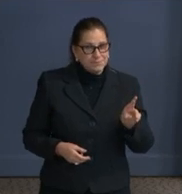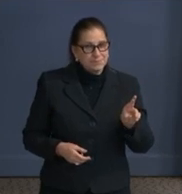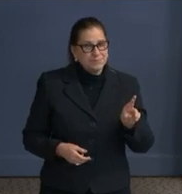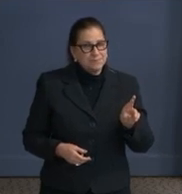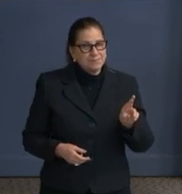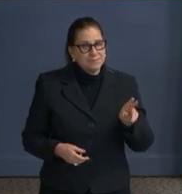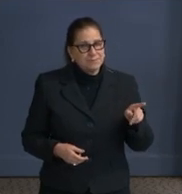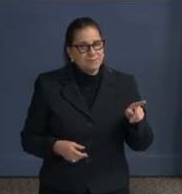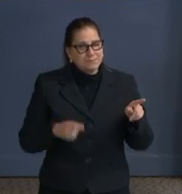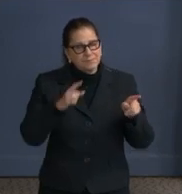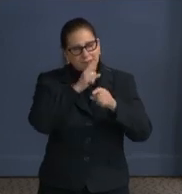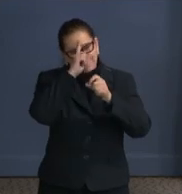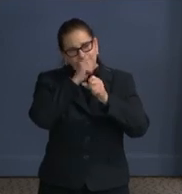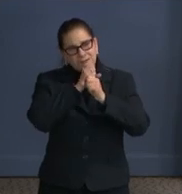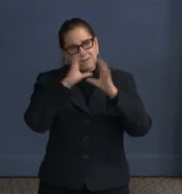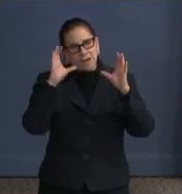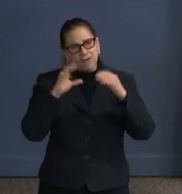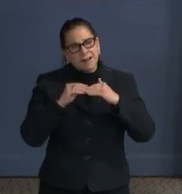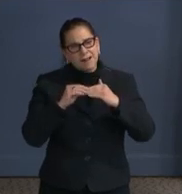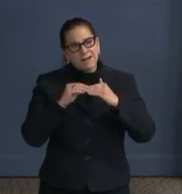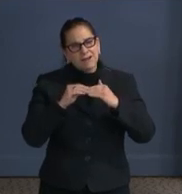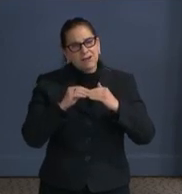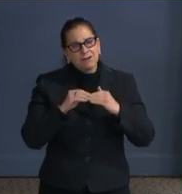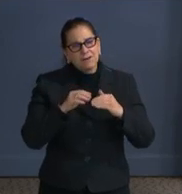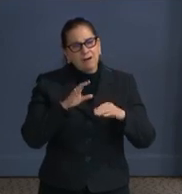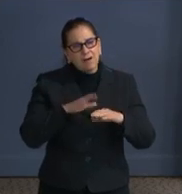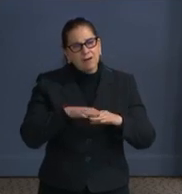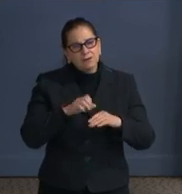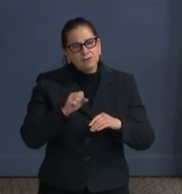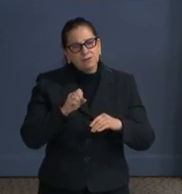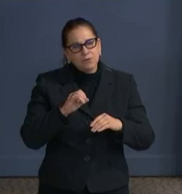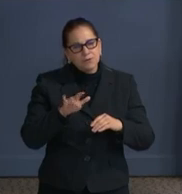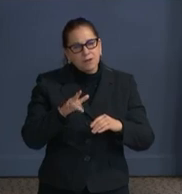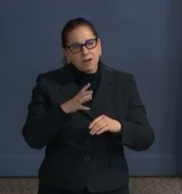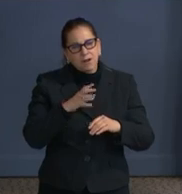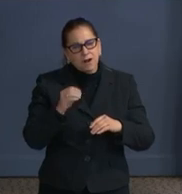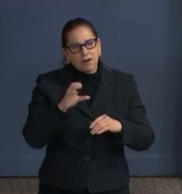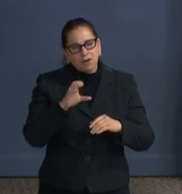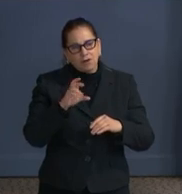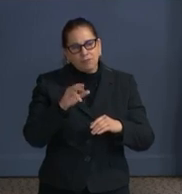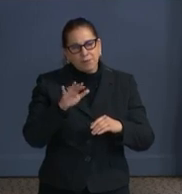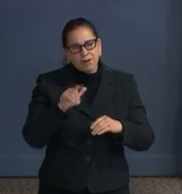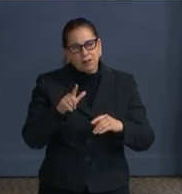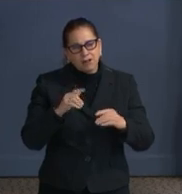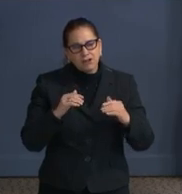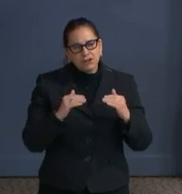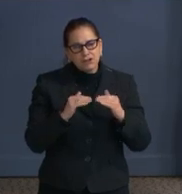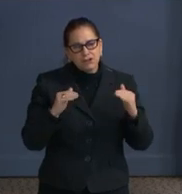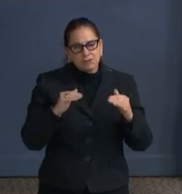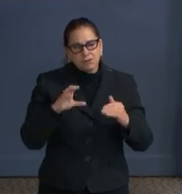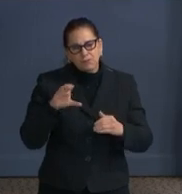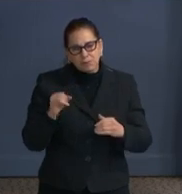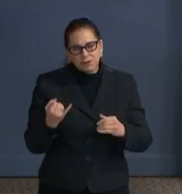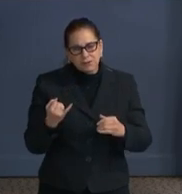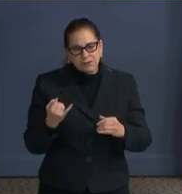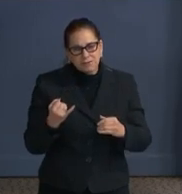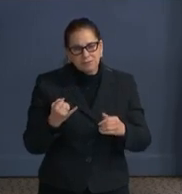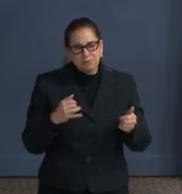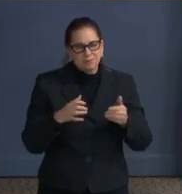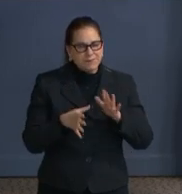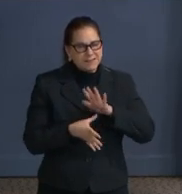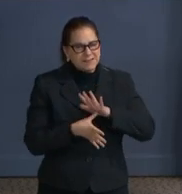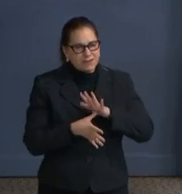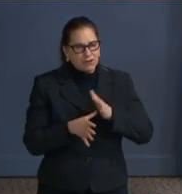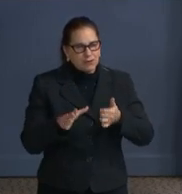leader in social and criminal justice, and she currently serves as the senior deputy director at the D.C.